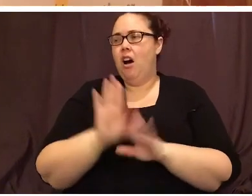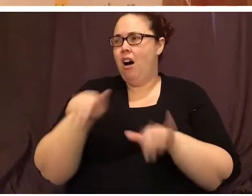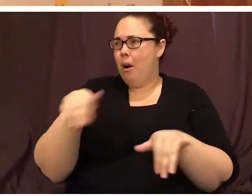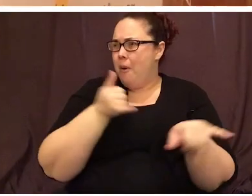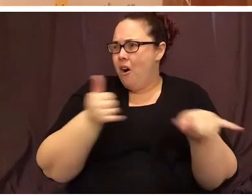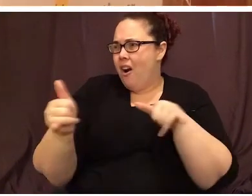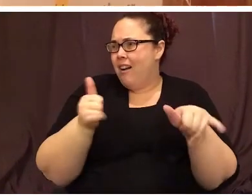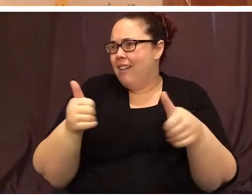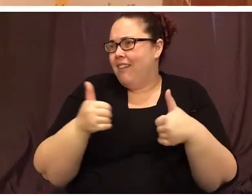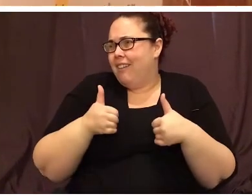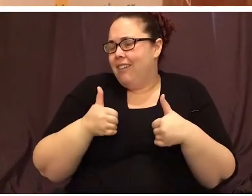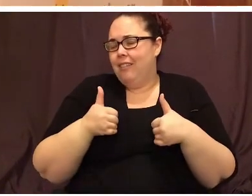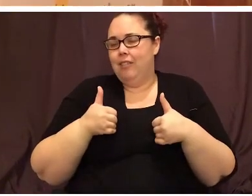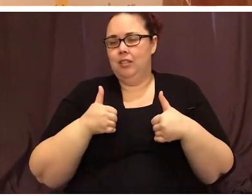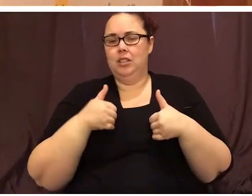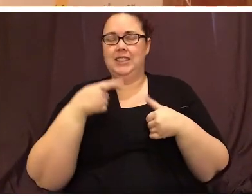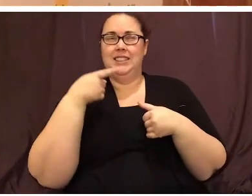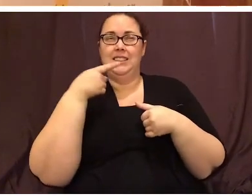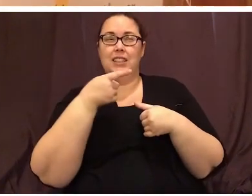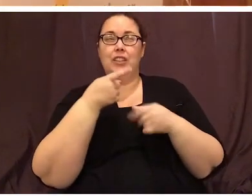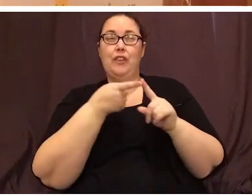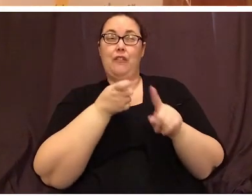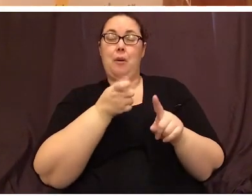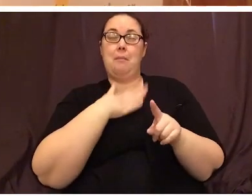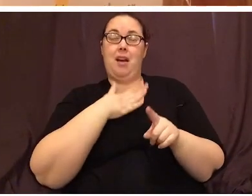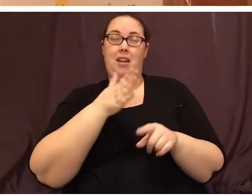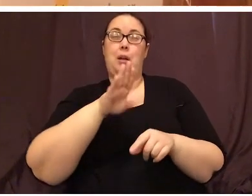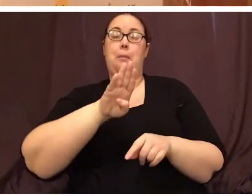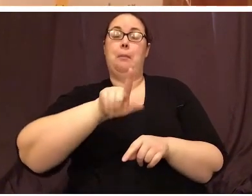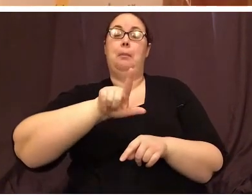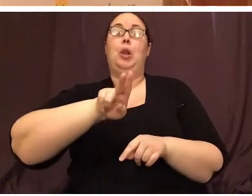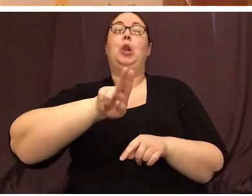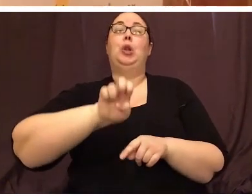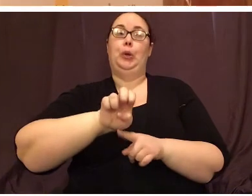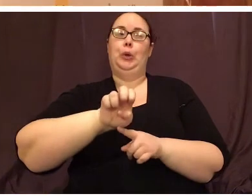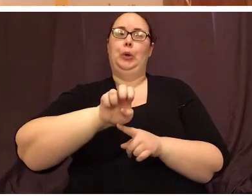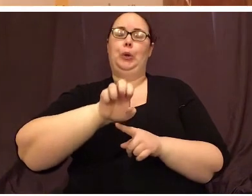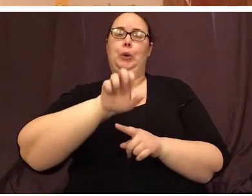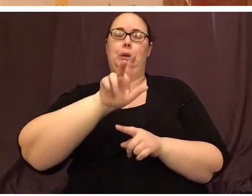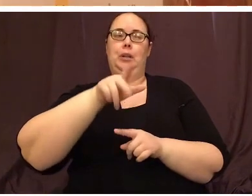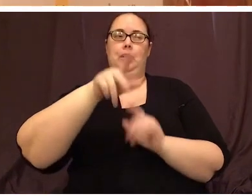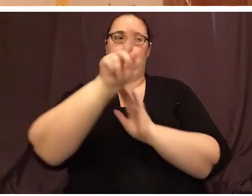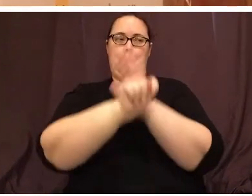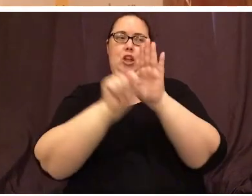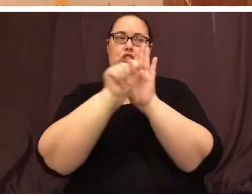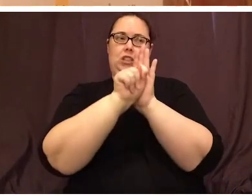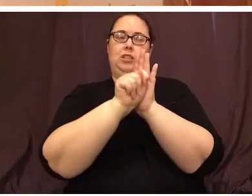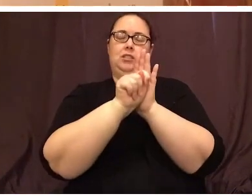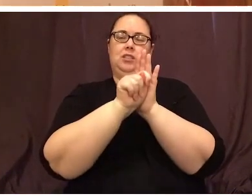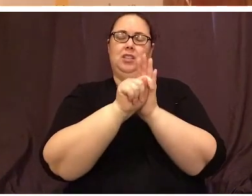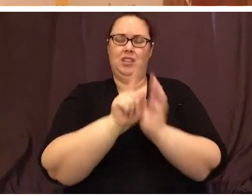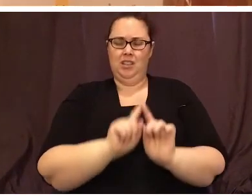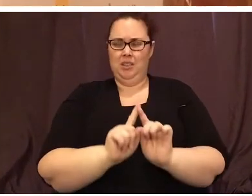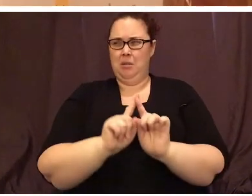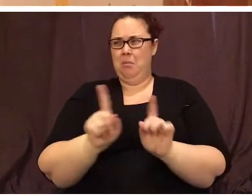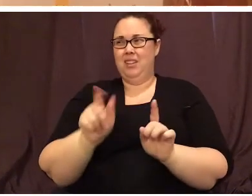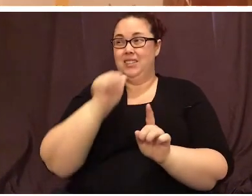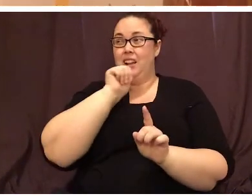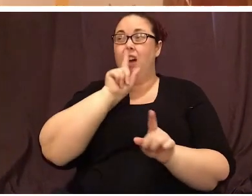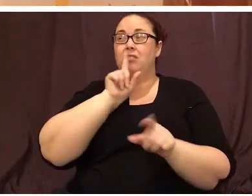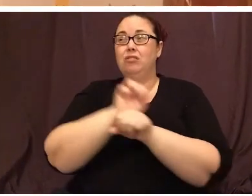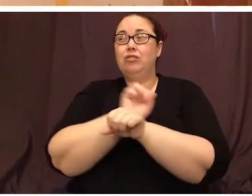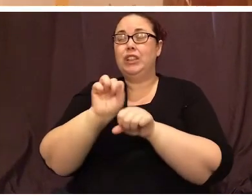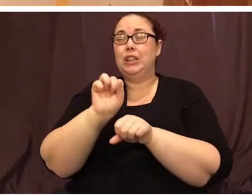This one is from my blue period. But it's not really blue.